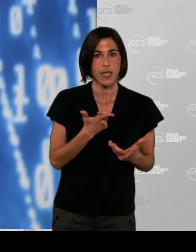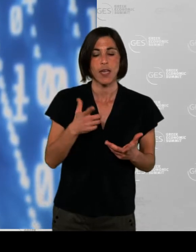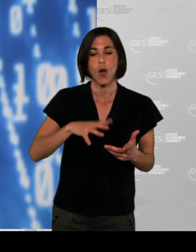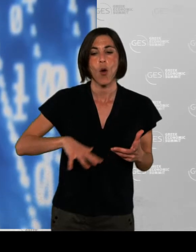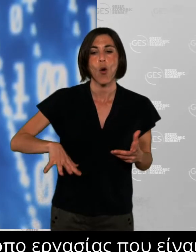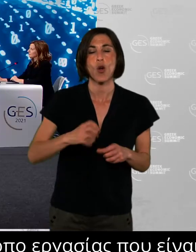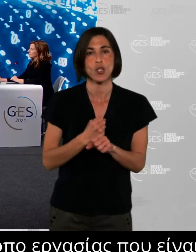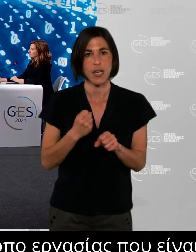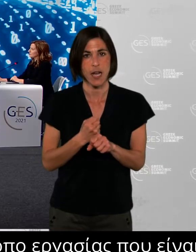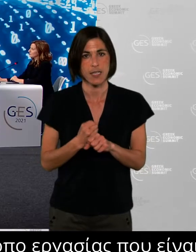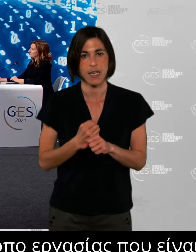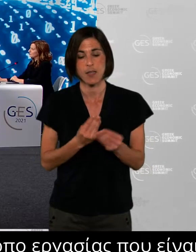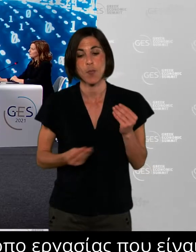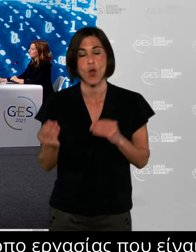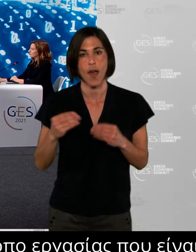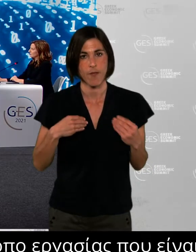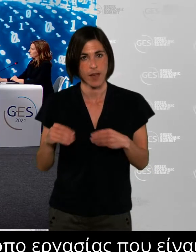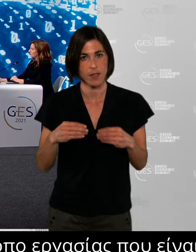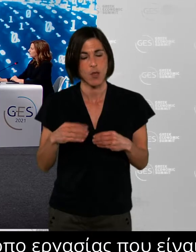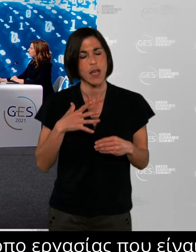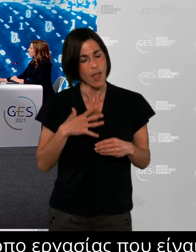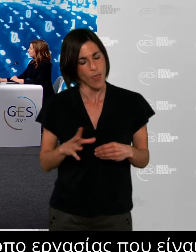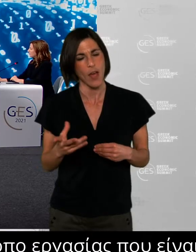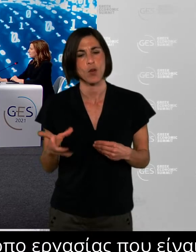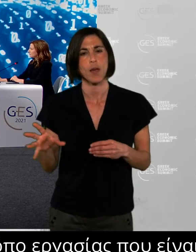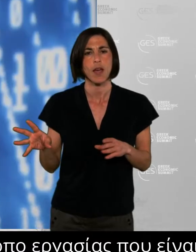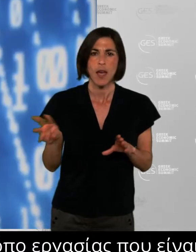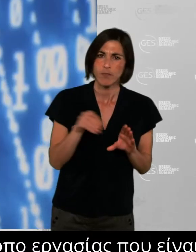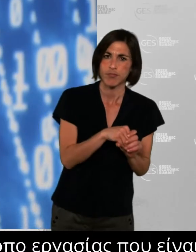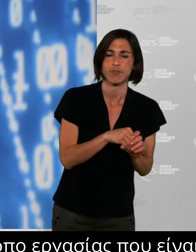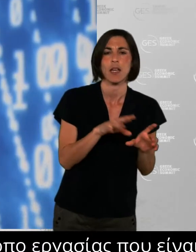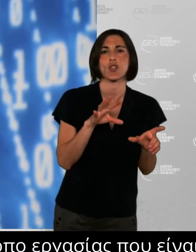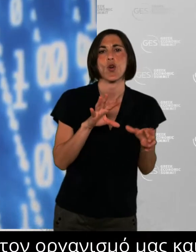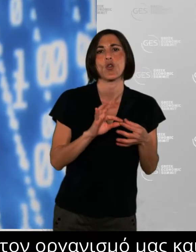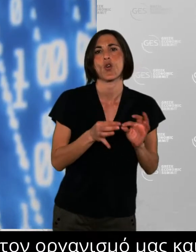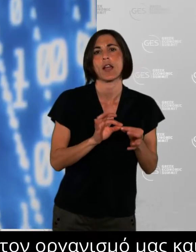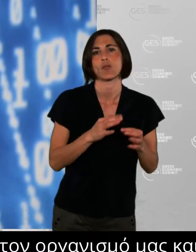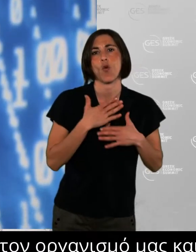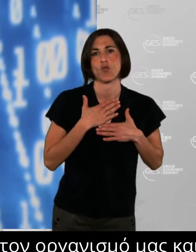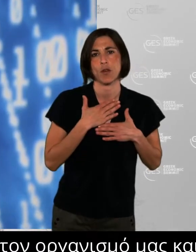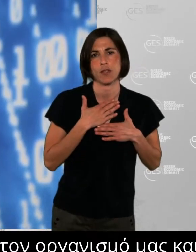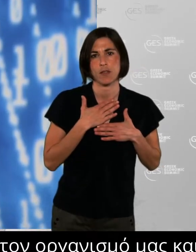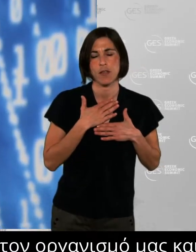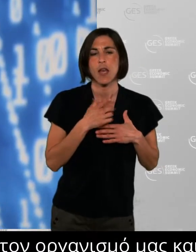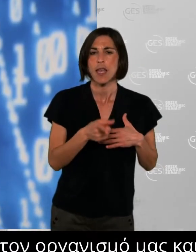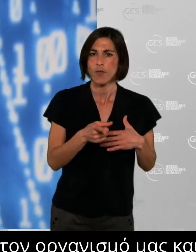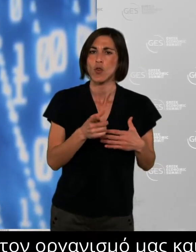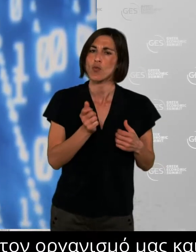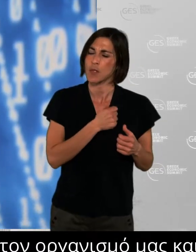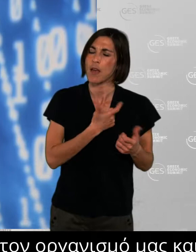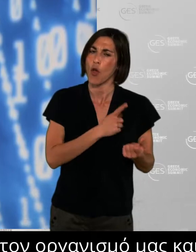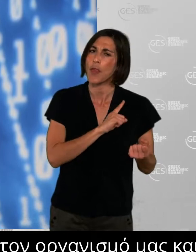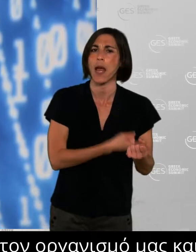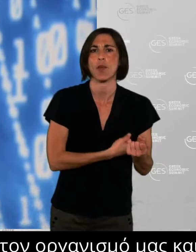uh I can't you know I'd like to not stick into uh either labeling this hybrid remote or physical